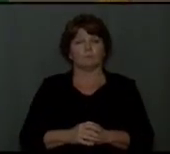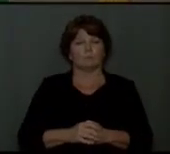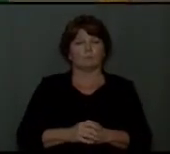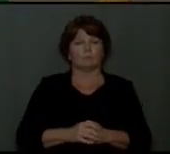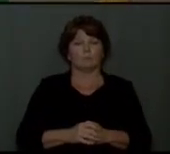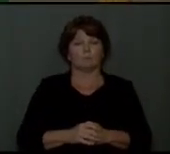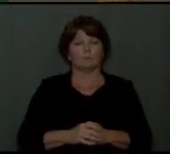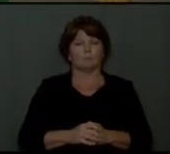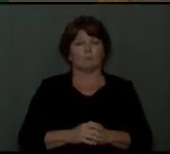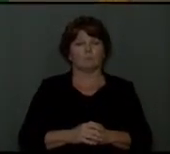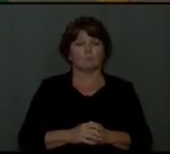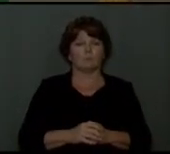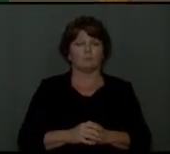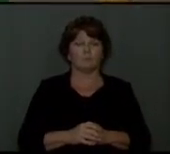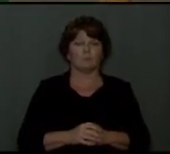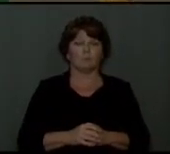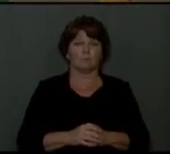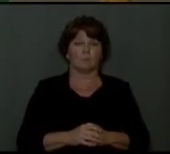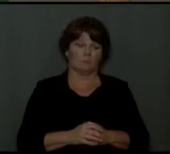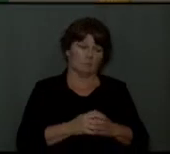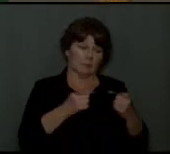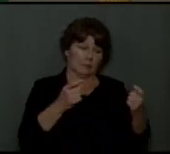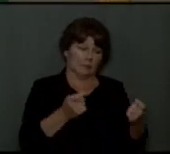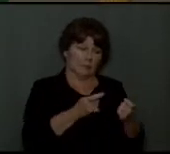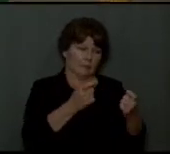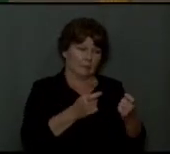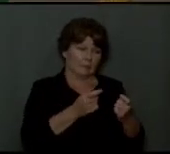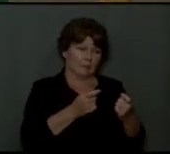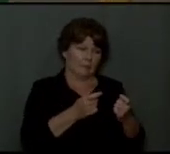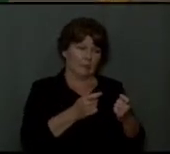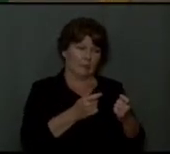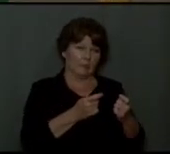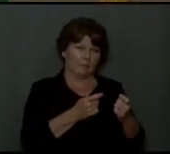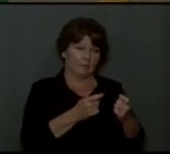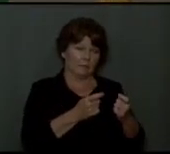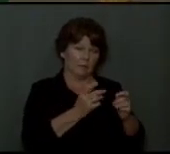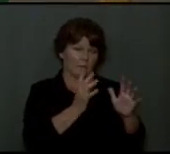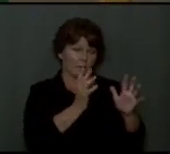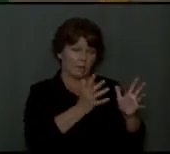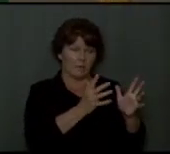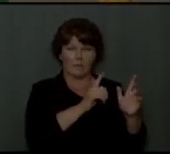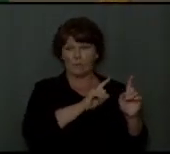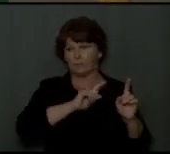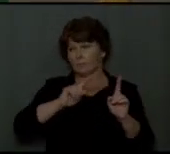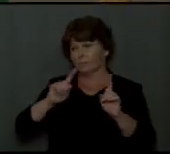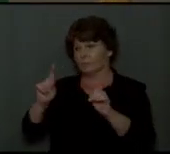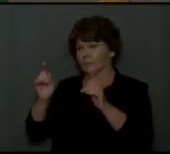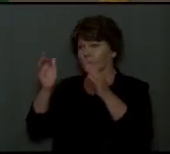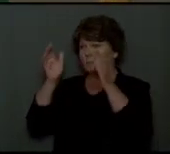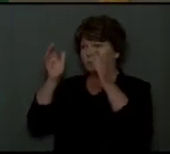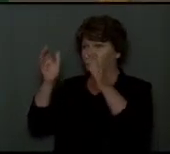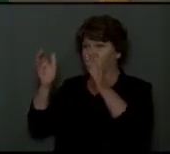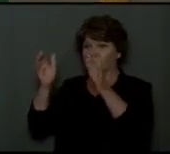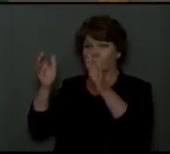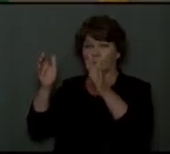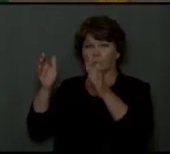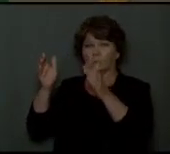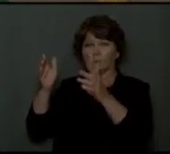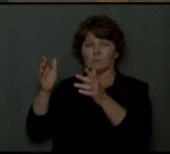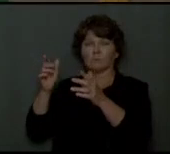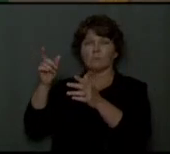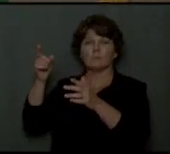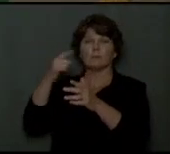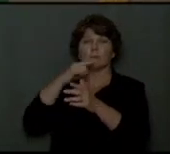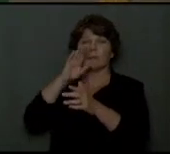To flee the deceitfulness of sin and hold on to the crucified and risen Christ who promised, I will never leave you